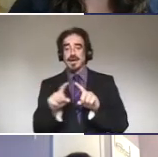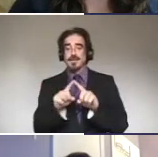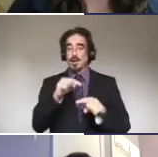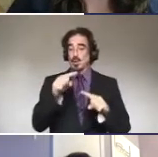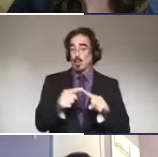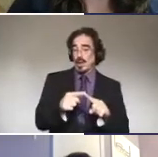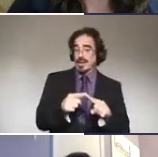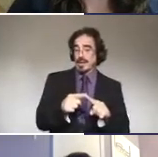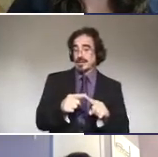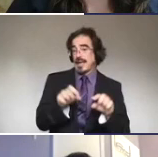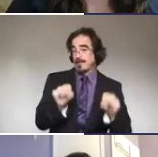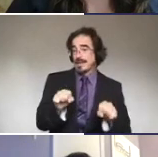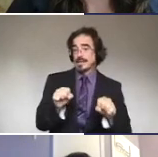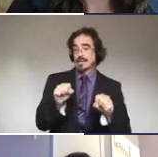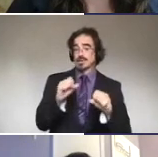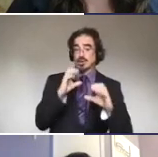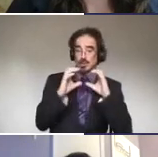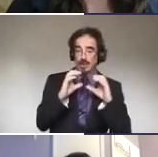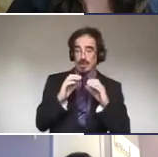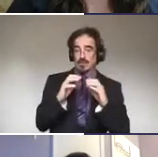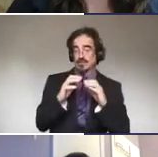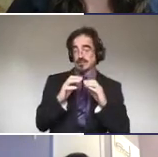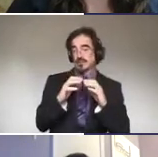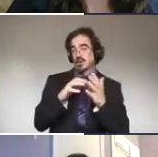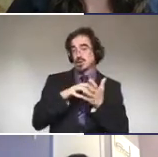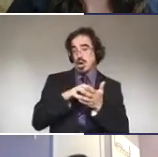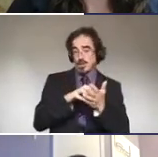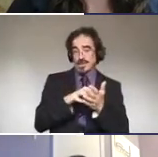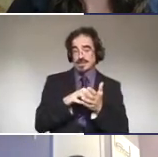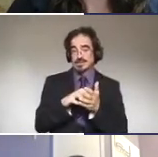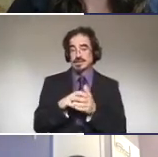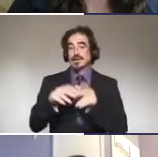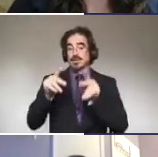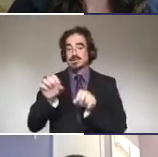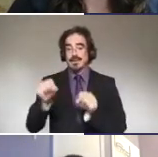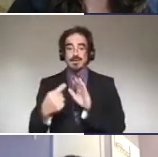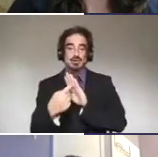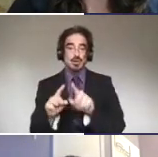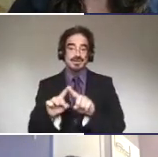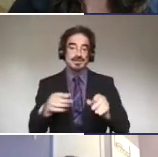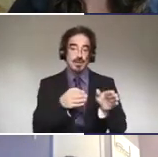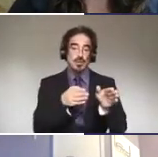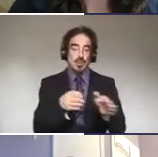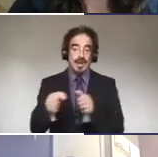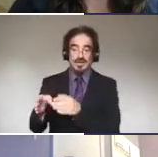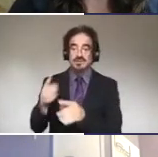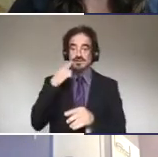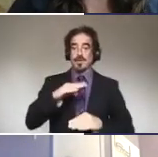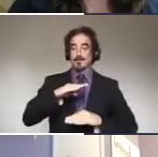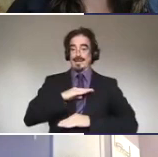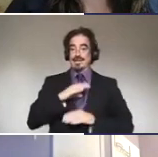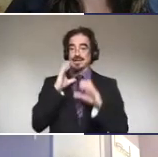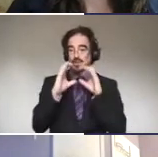communicate is compromised, the matriculant must demonstrate alternative means and or abilities to meet the communication skills.